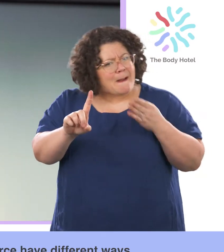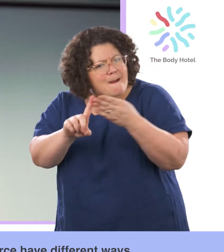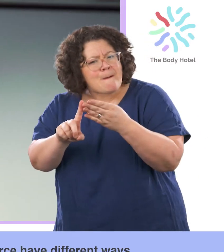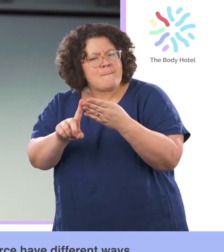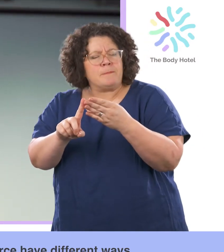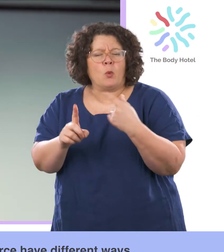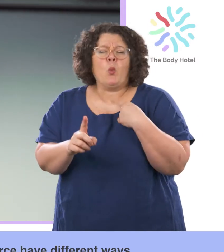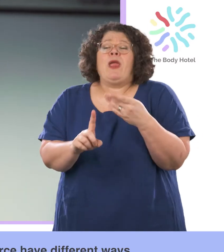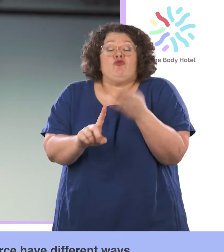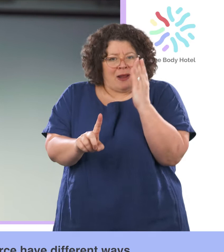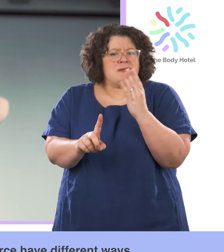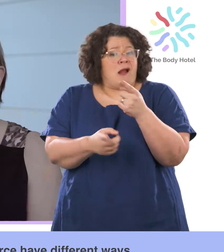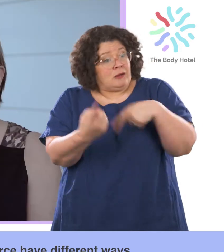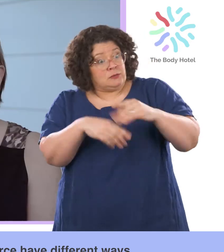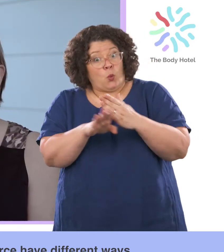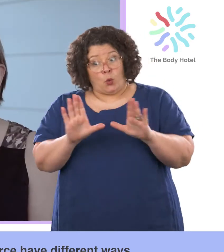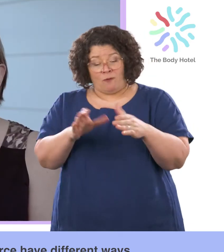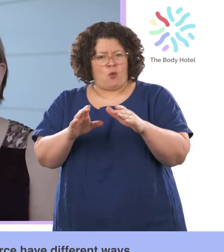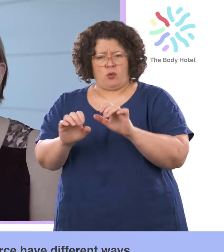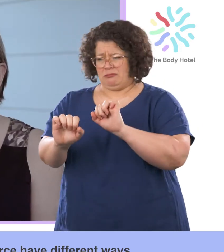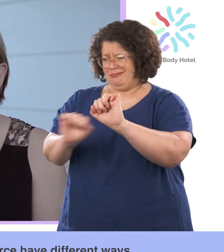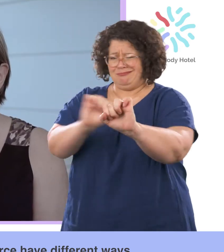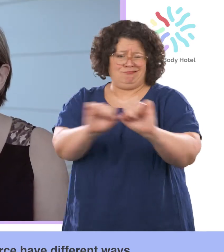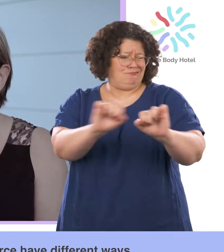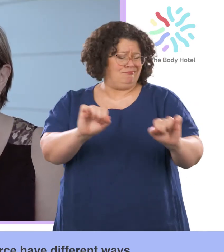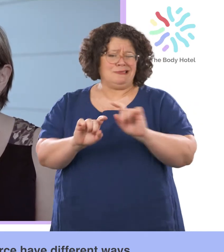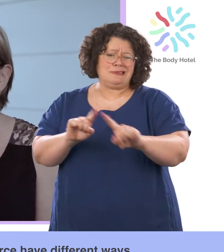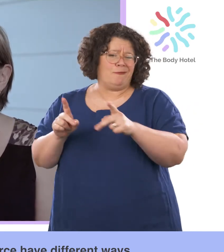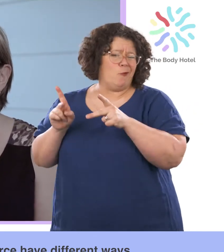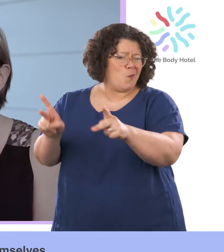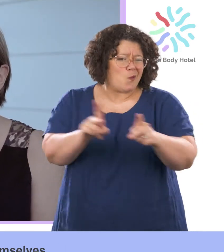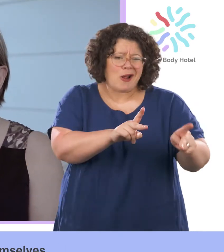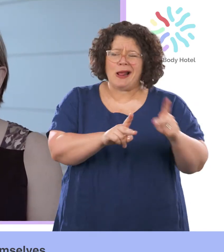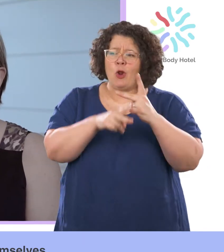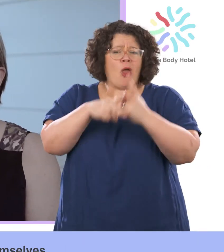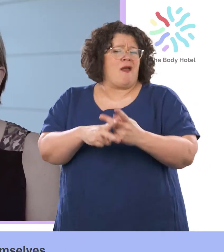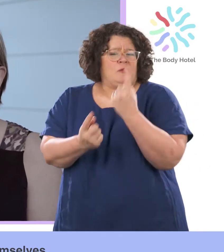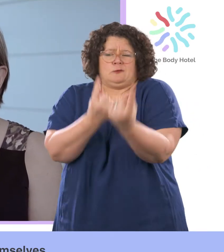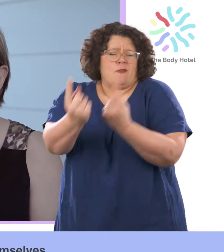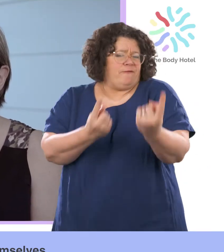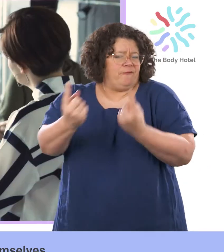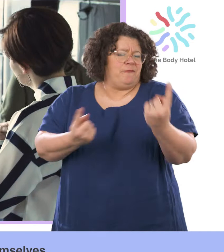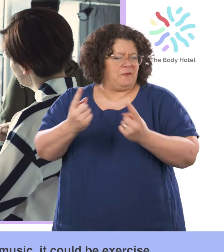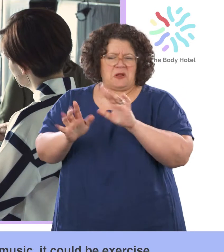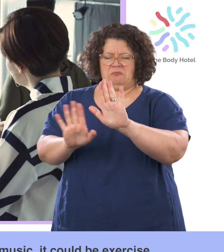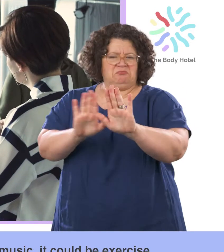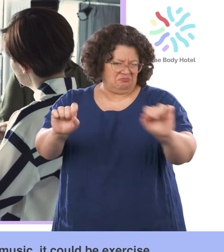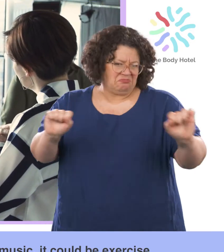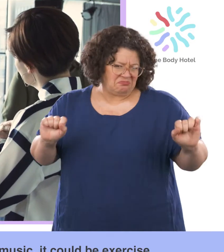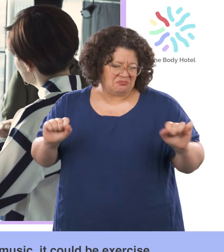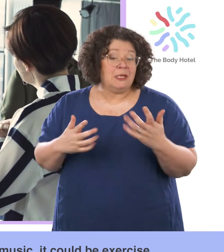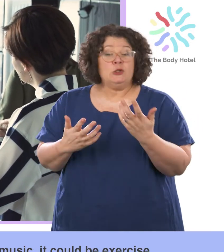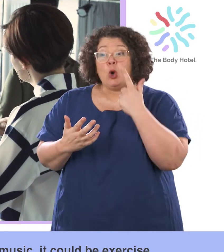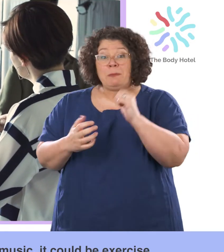and we recognize that the workforce have different ways of looking after themselves. So that could be